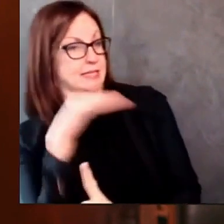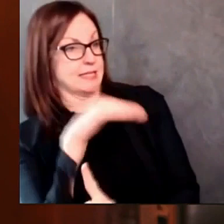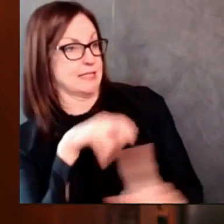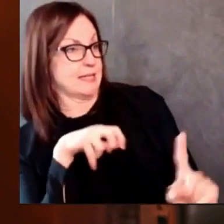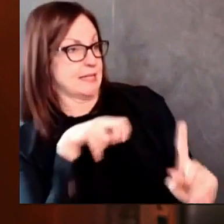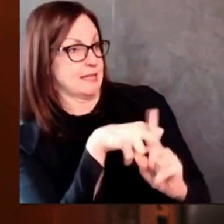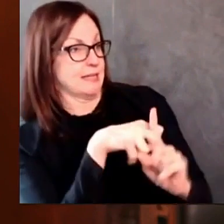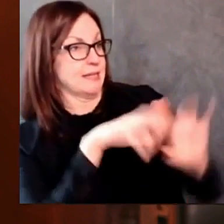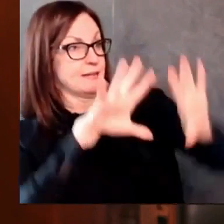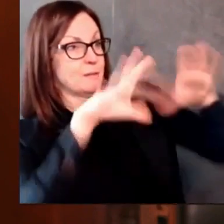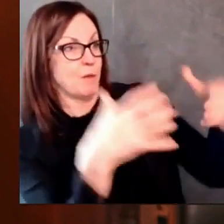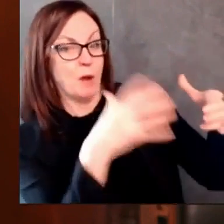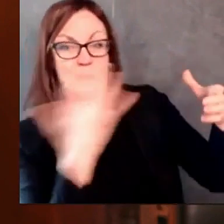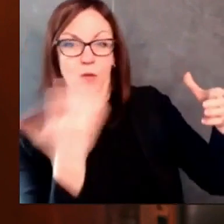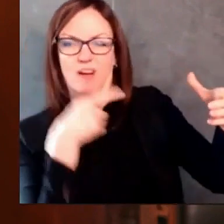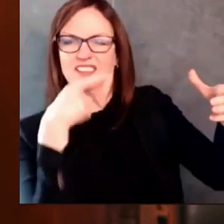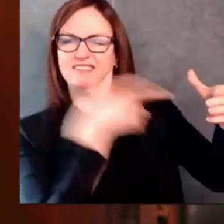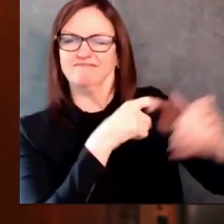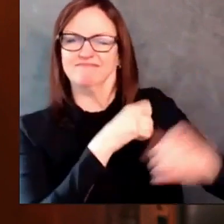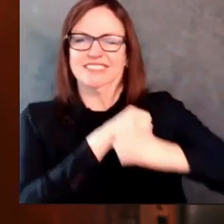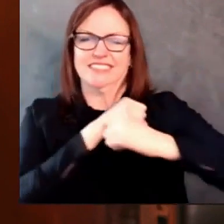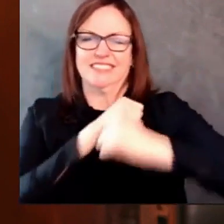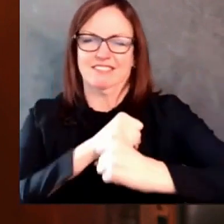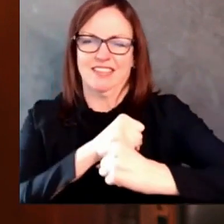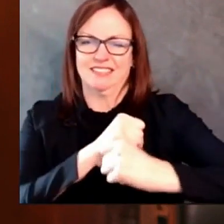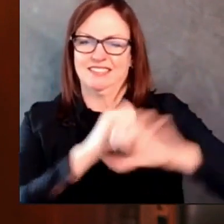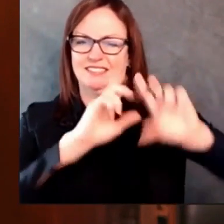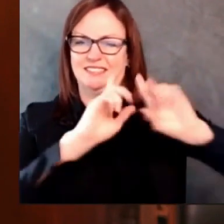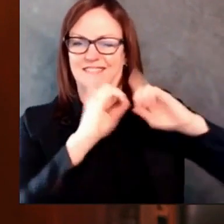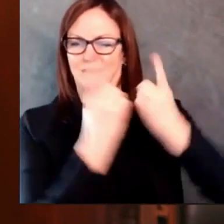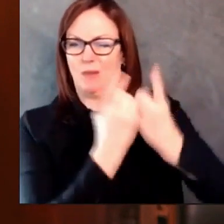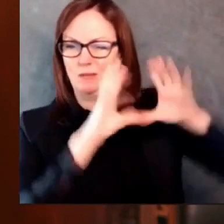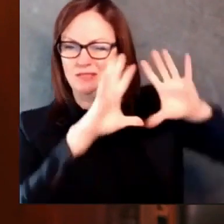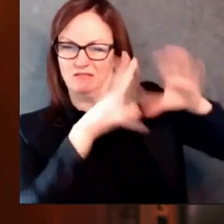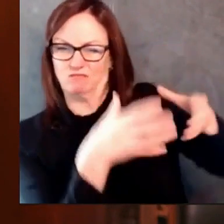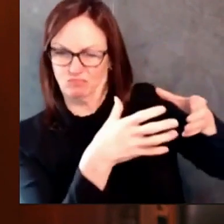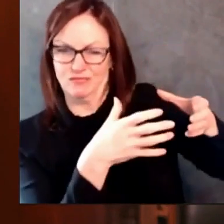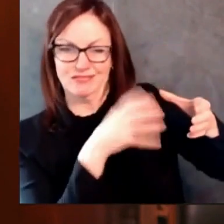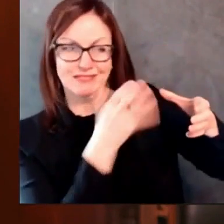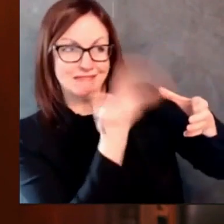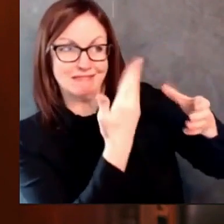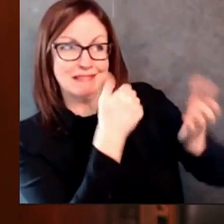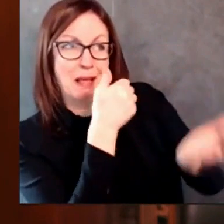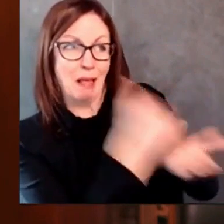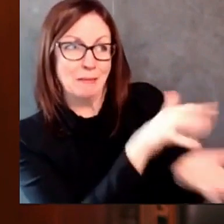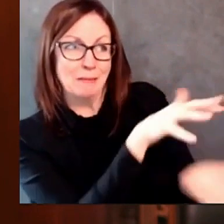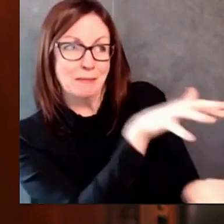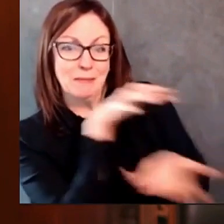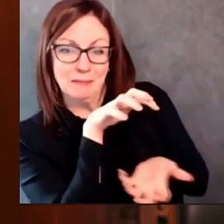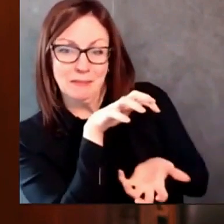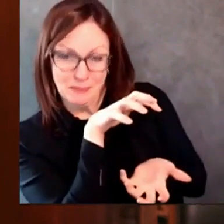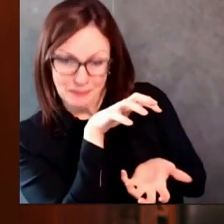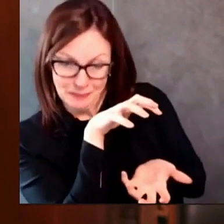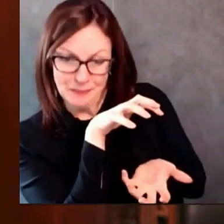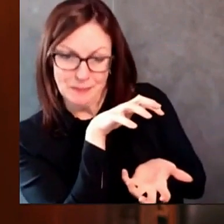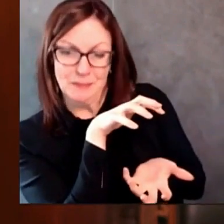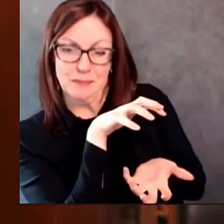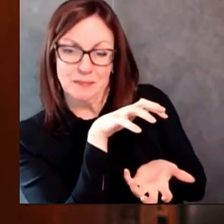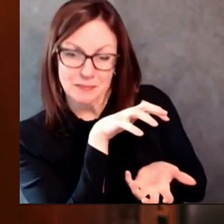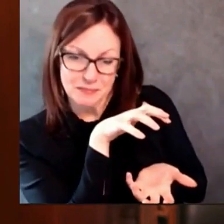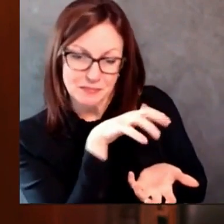and Rice Lake. The Marshfield Clinic System has been utilizing volunteers from the Wisconsin Emergency Assistance